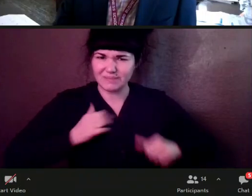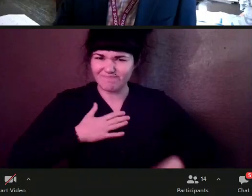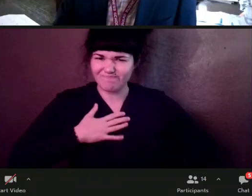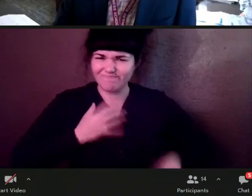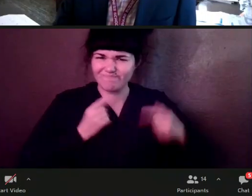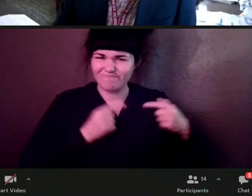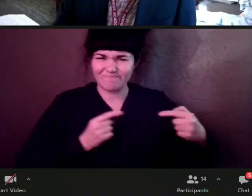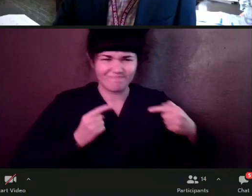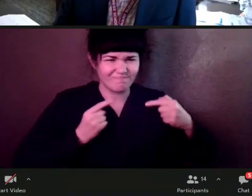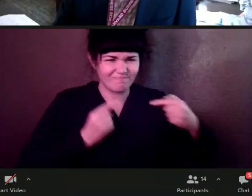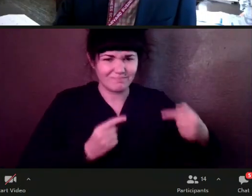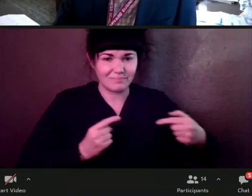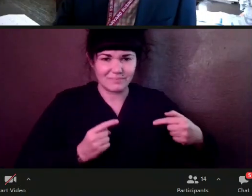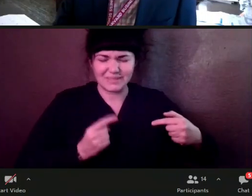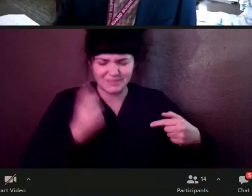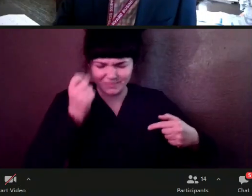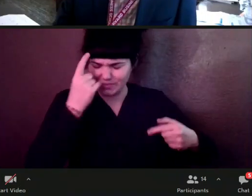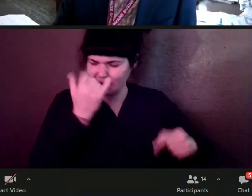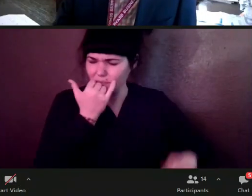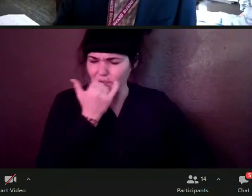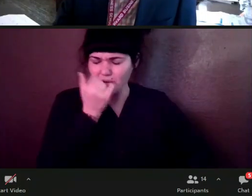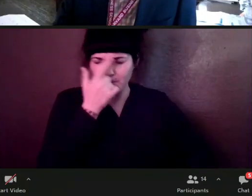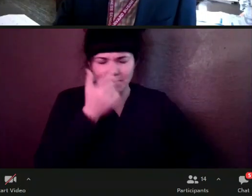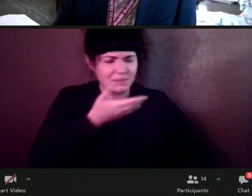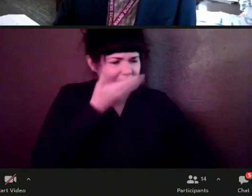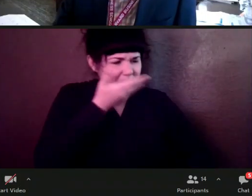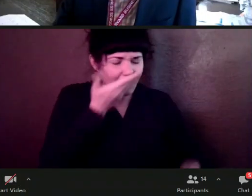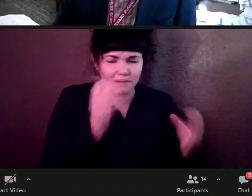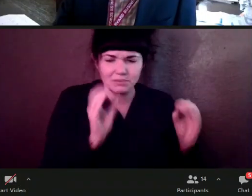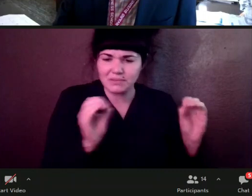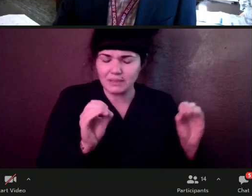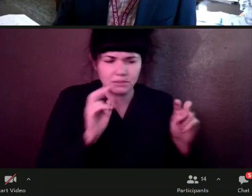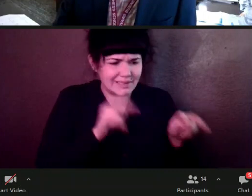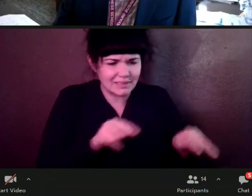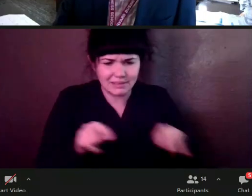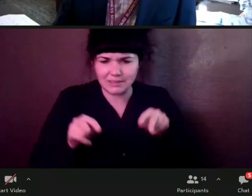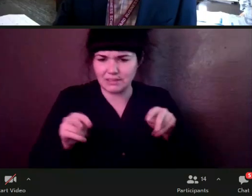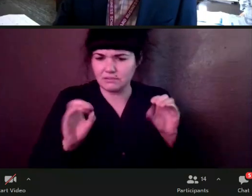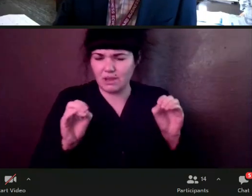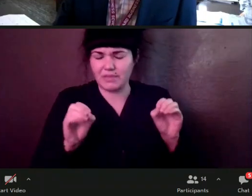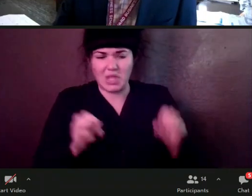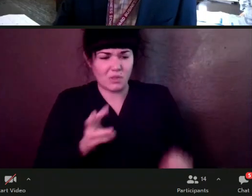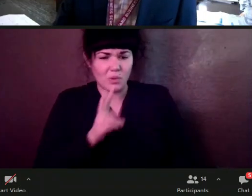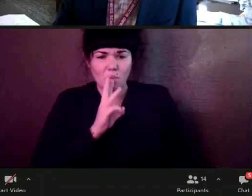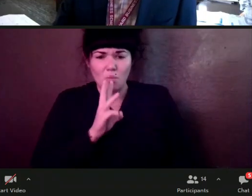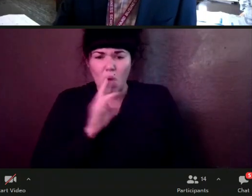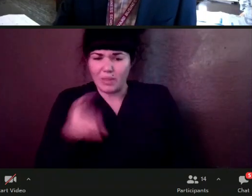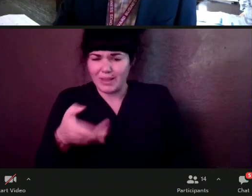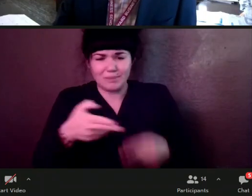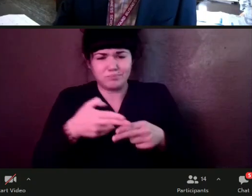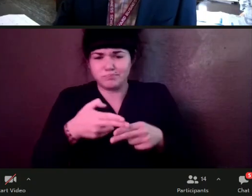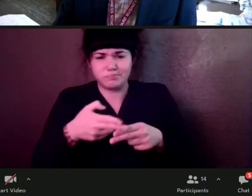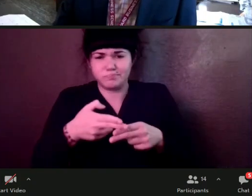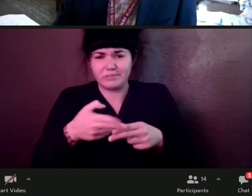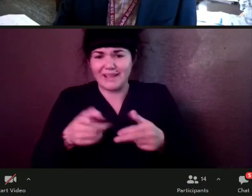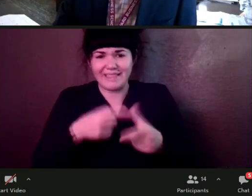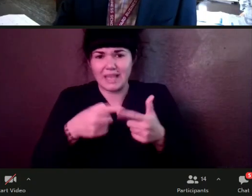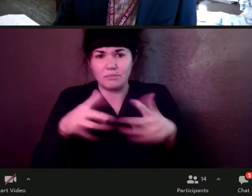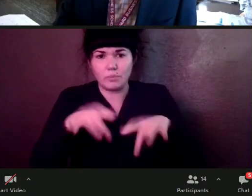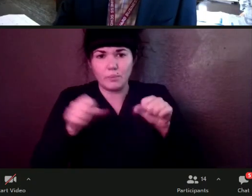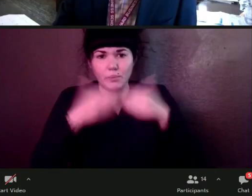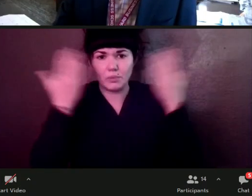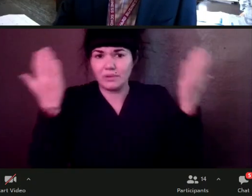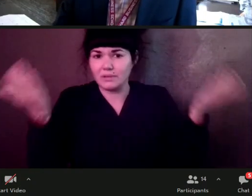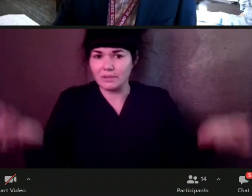I didn't see anything and the water wasn't even there for that long. And the, my asthma symptoms didn't